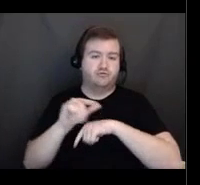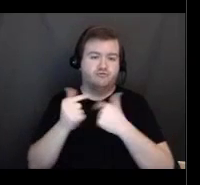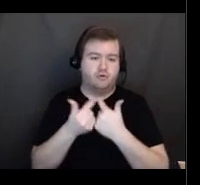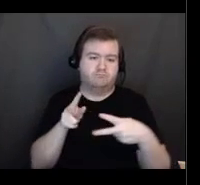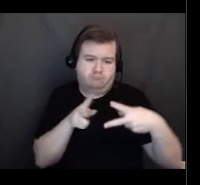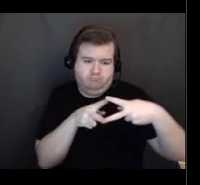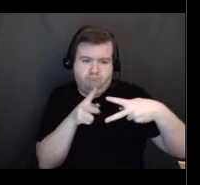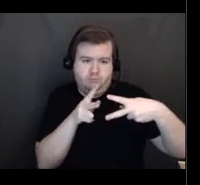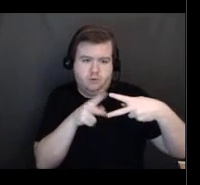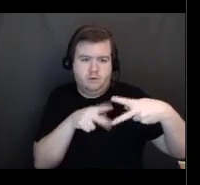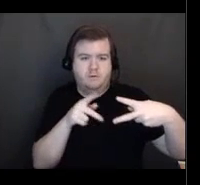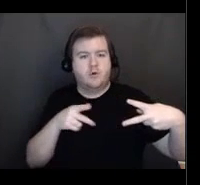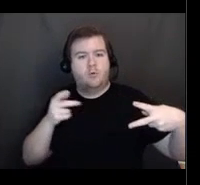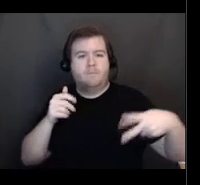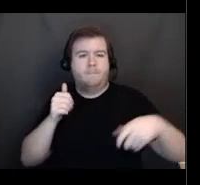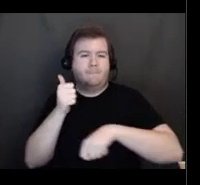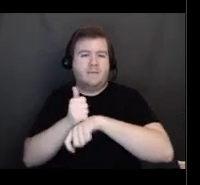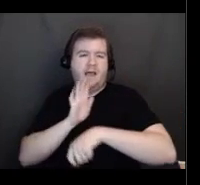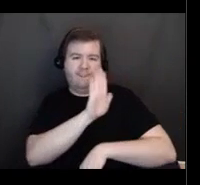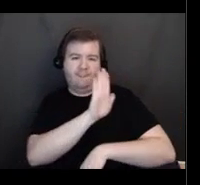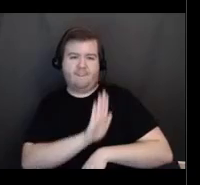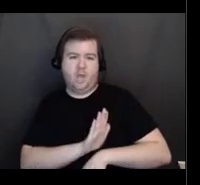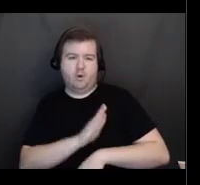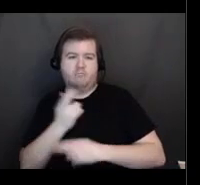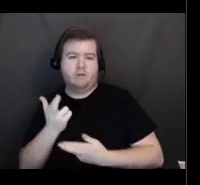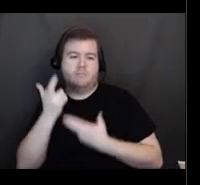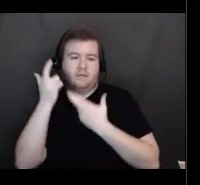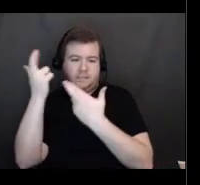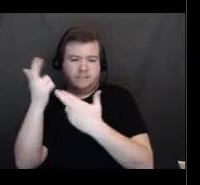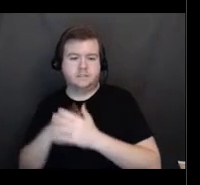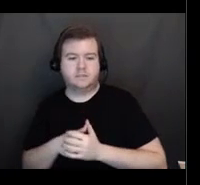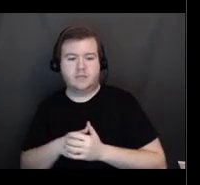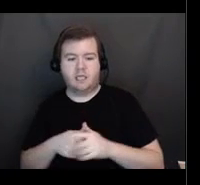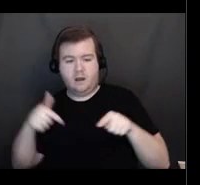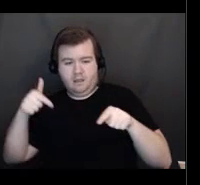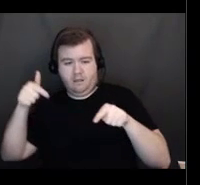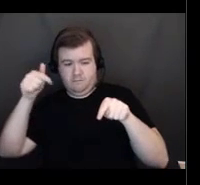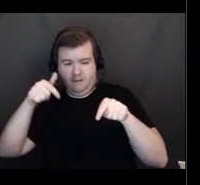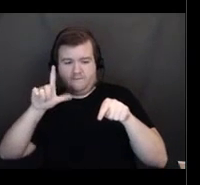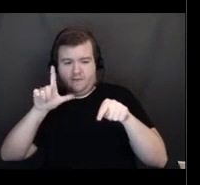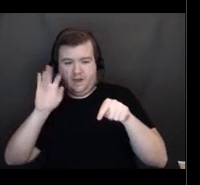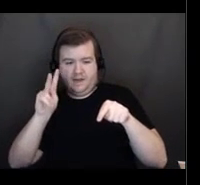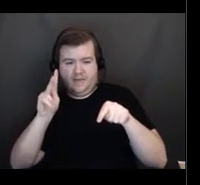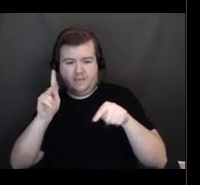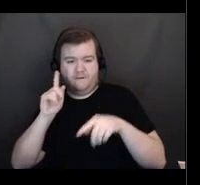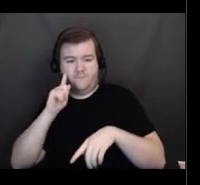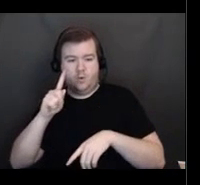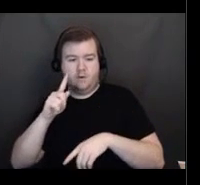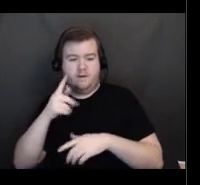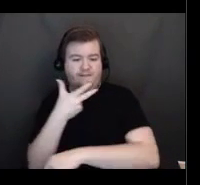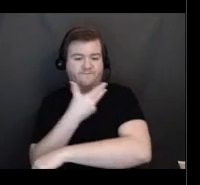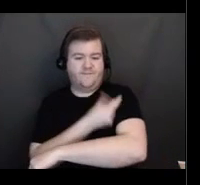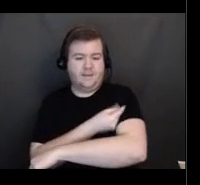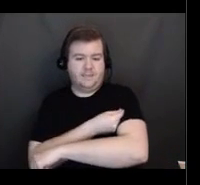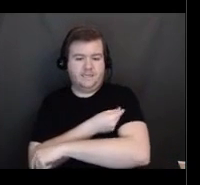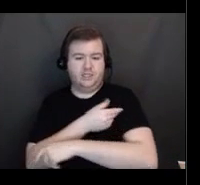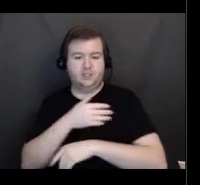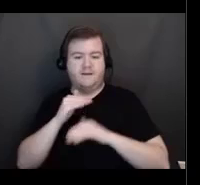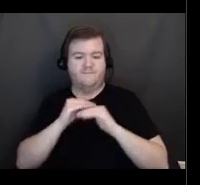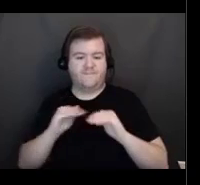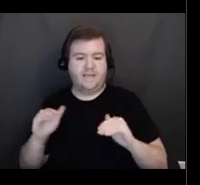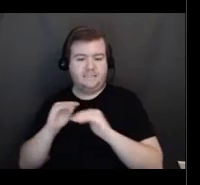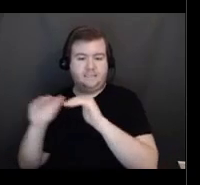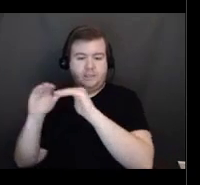I am displaying a link to the vaccination phases. And we are now currently in